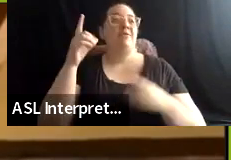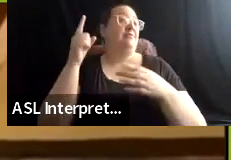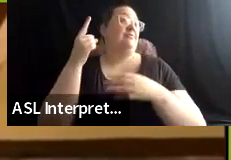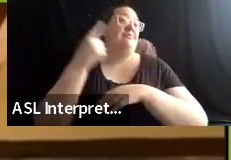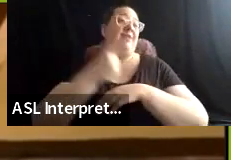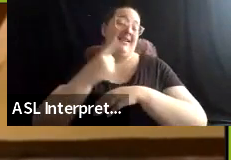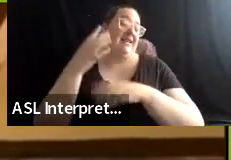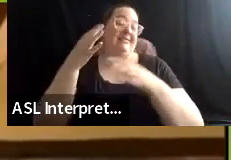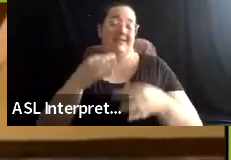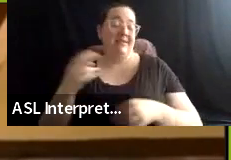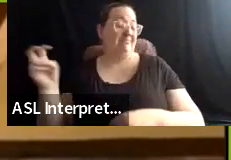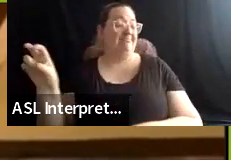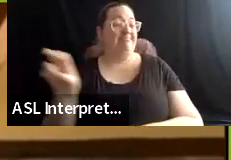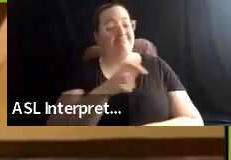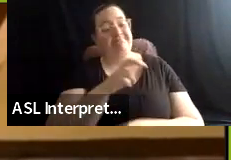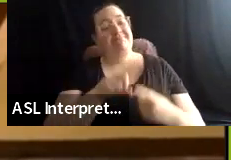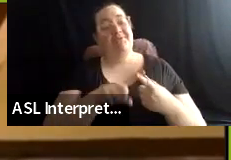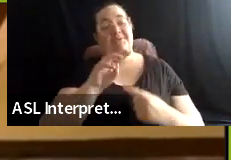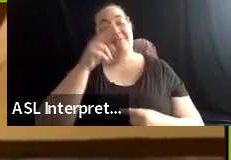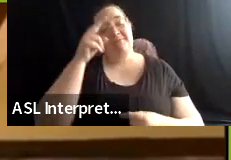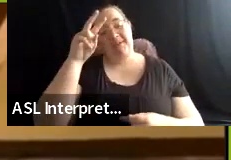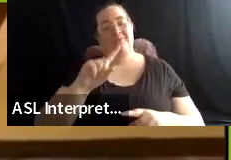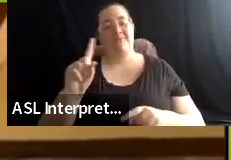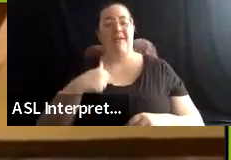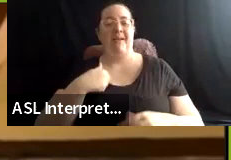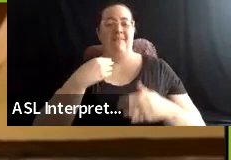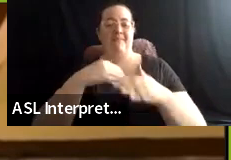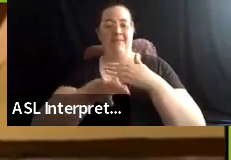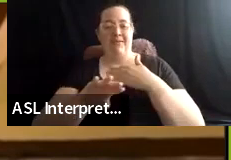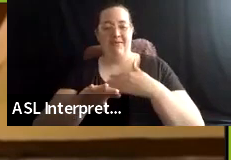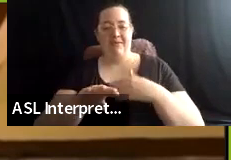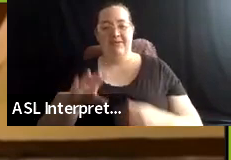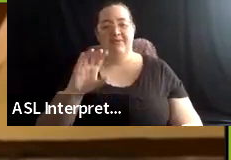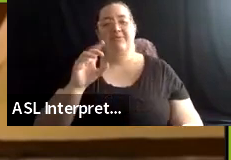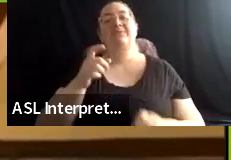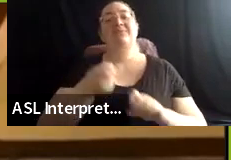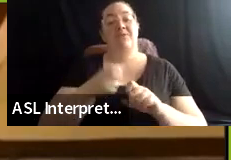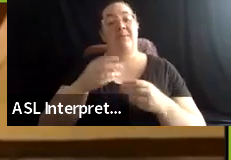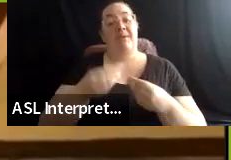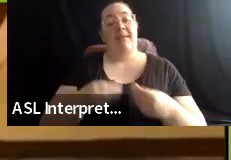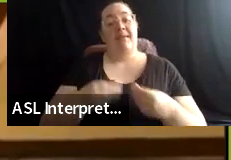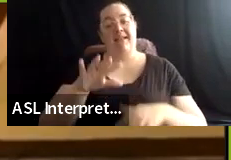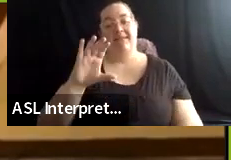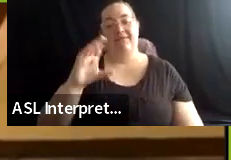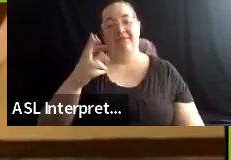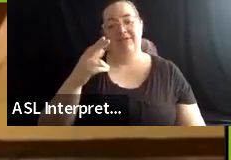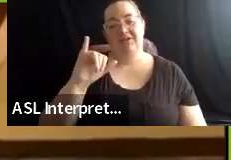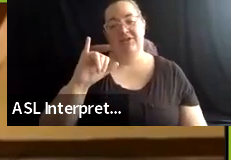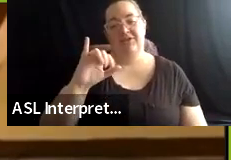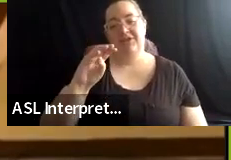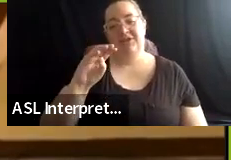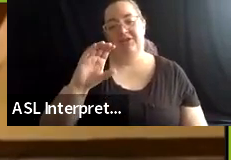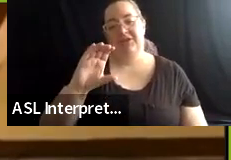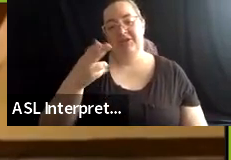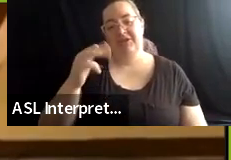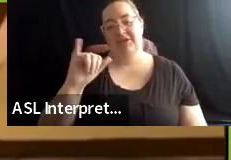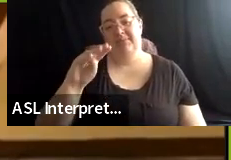for a few months on the land of the Chichimeca people. I'm the artistic director of Bunnell Street Arts Center. And